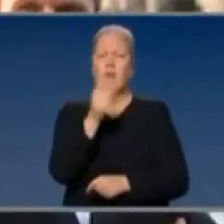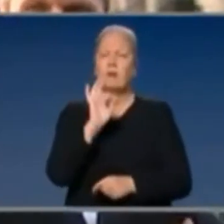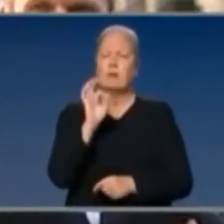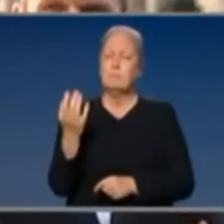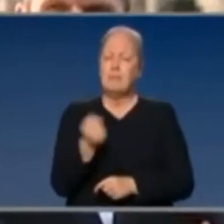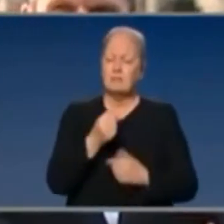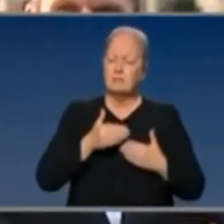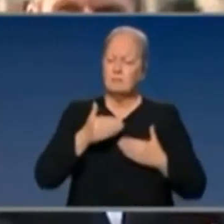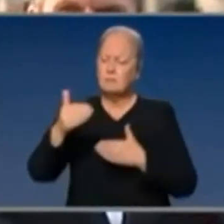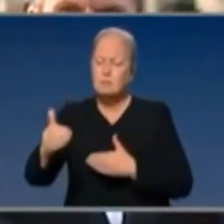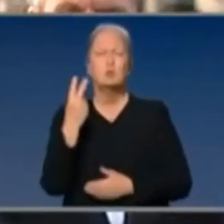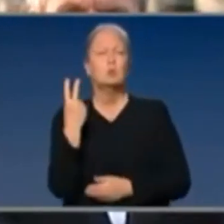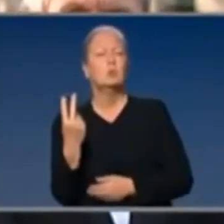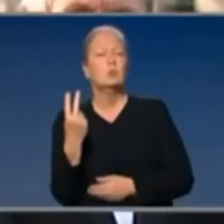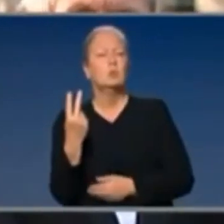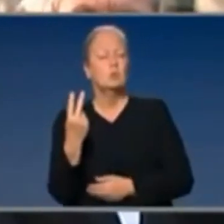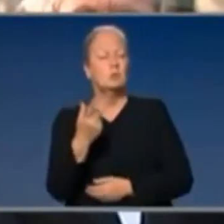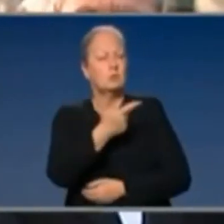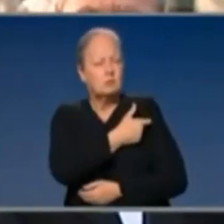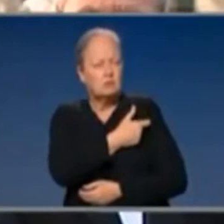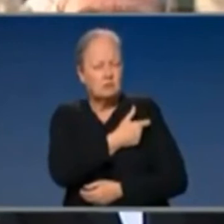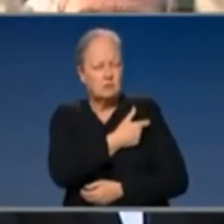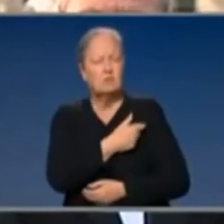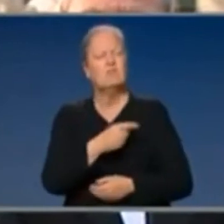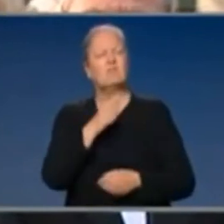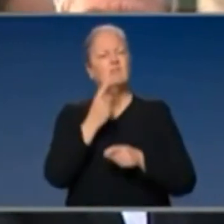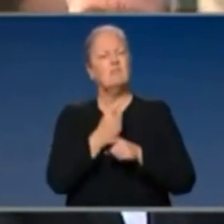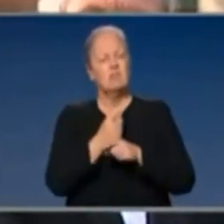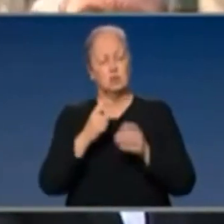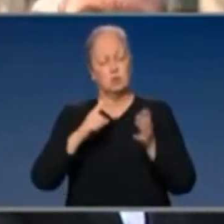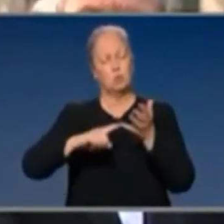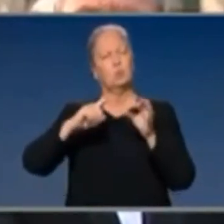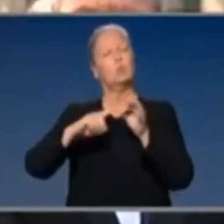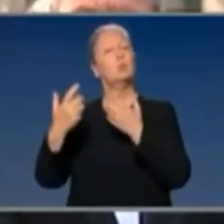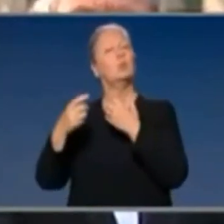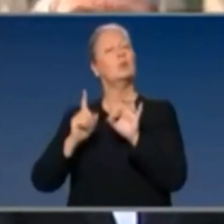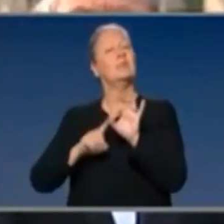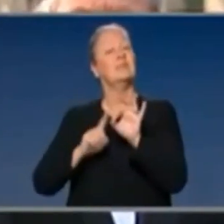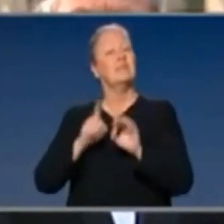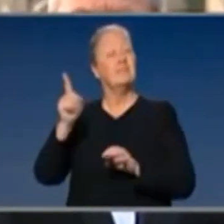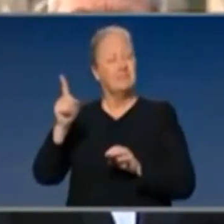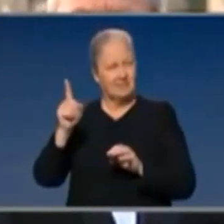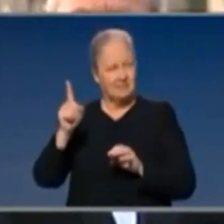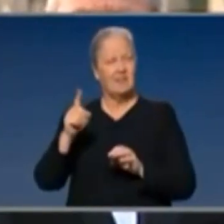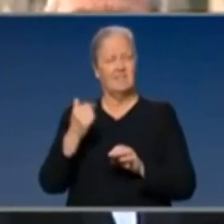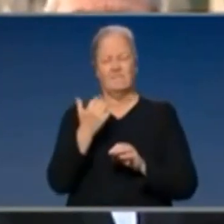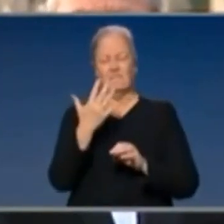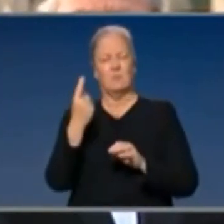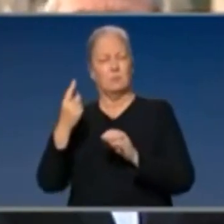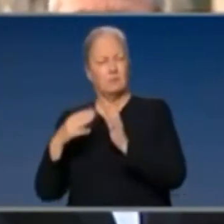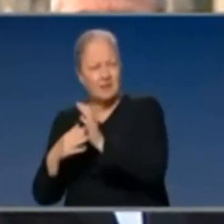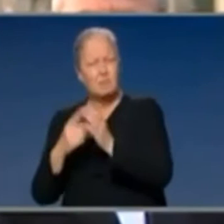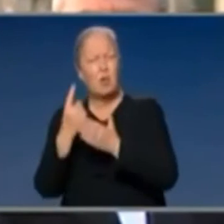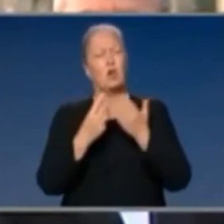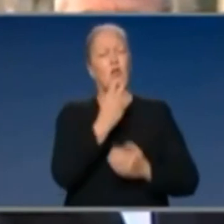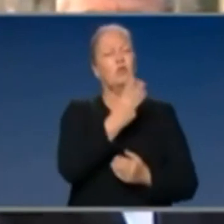Then why have we contracted $51 million from UQ, which would seem to be two doses, and only $33